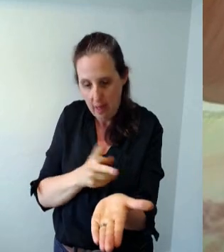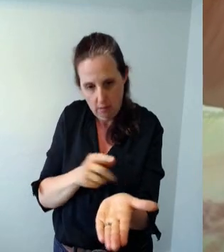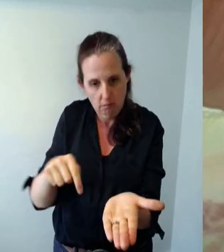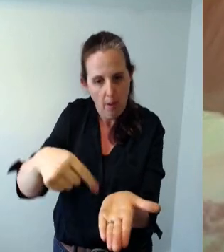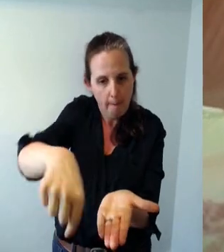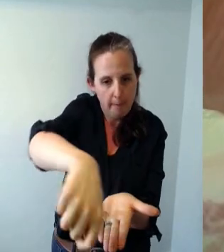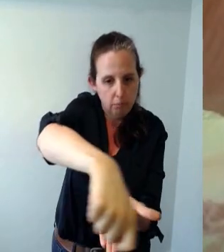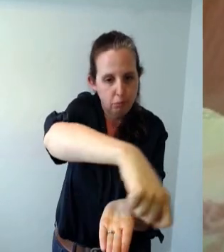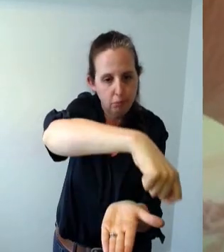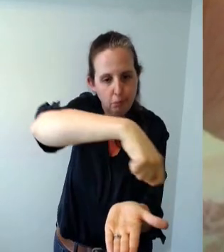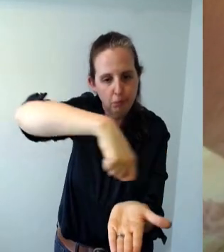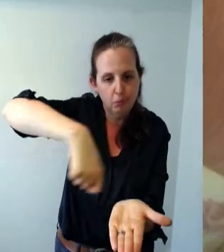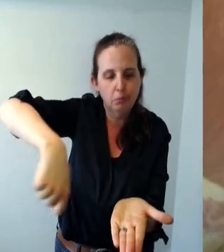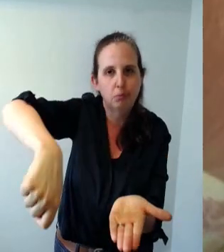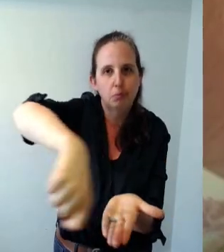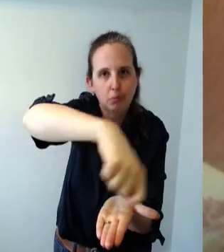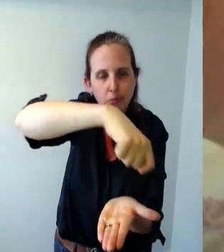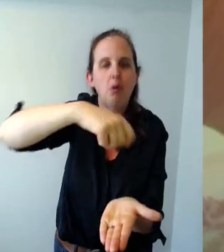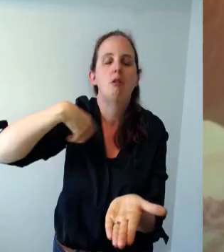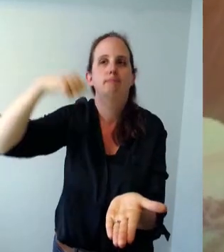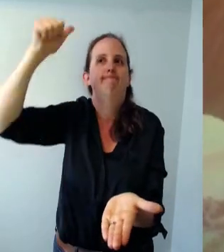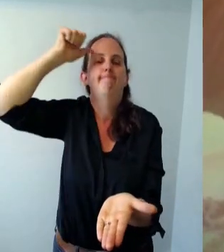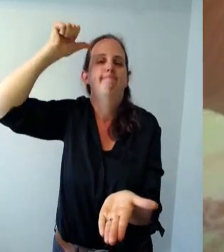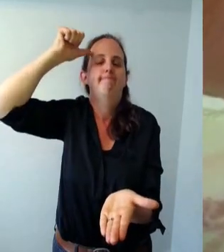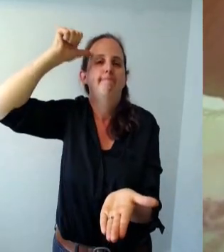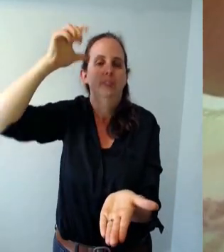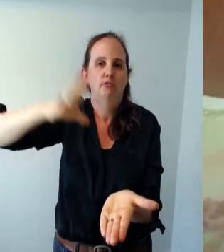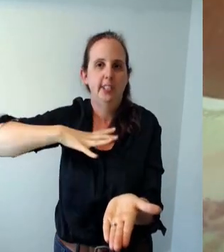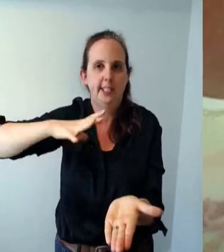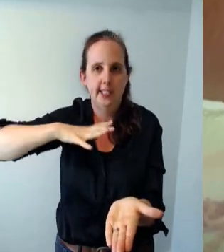so i'm around so